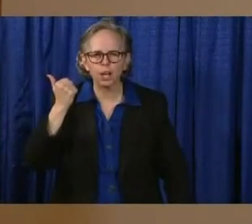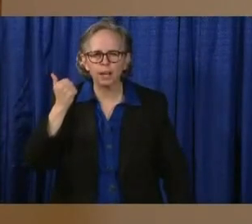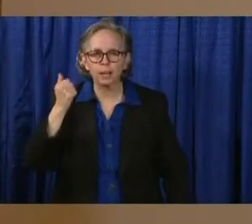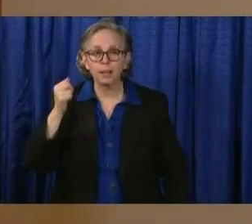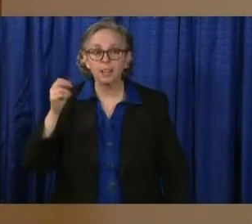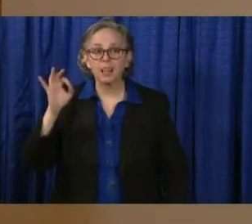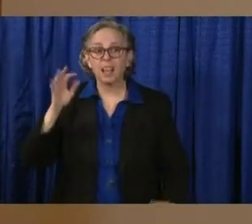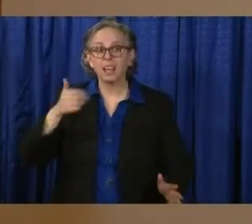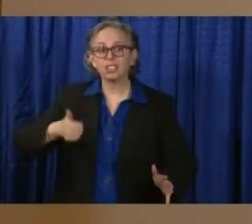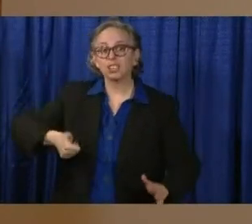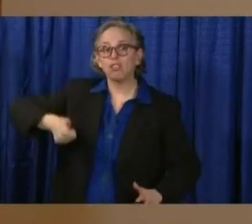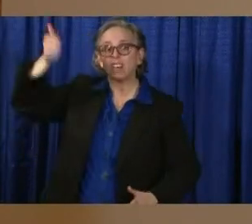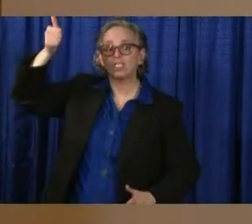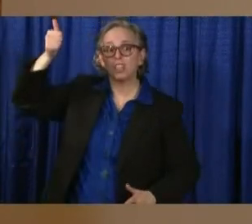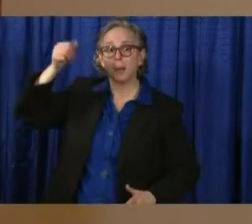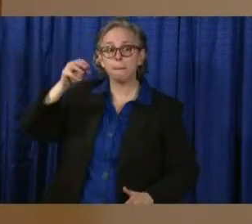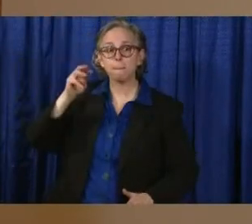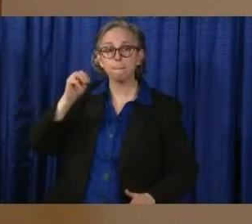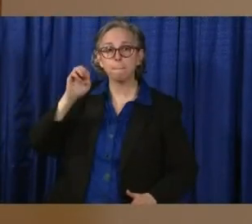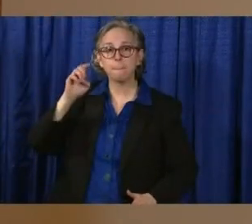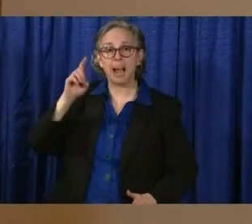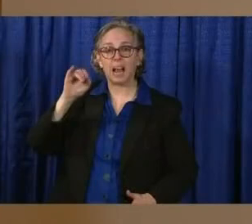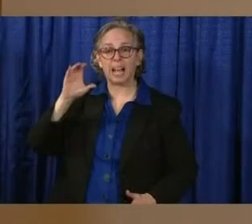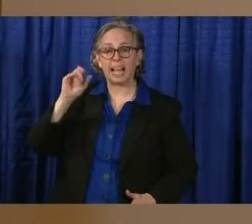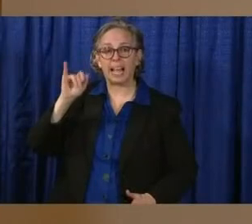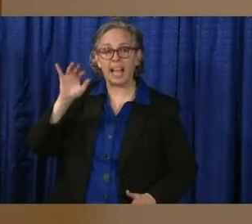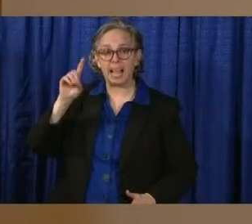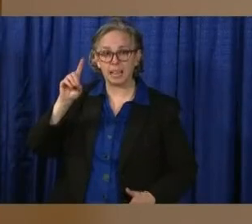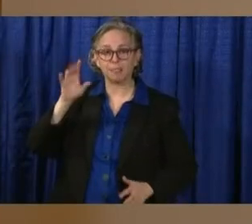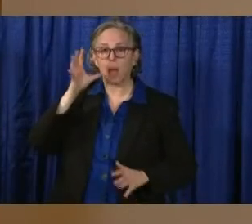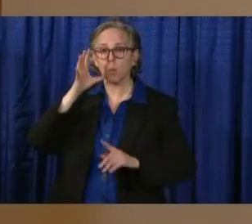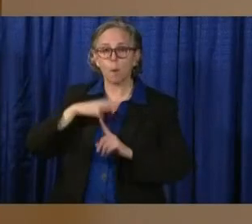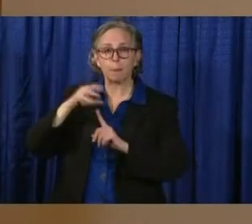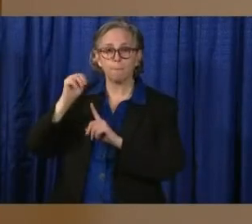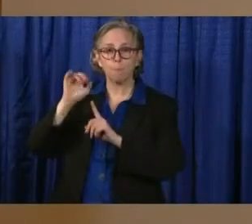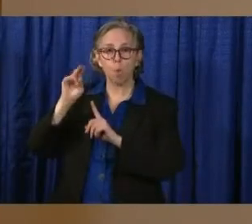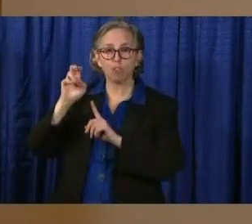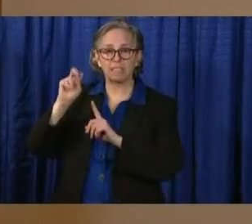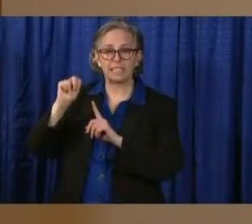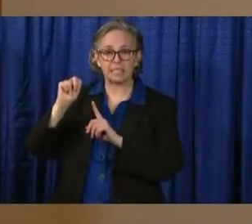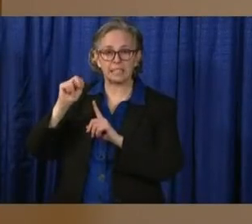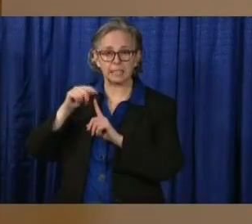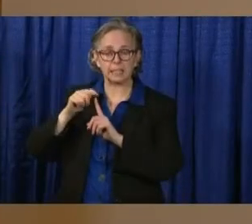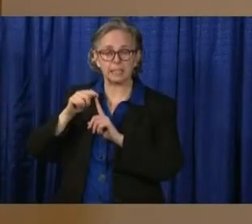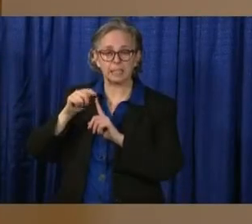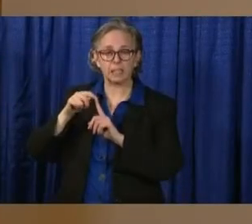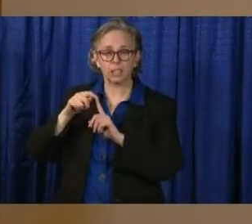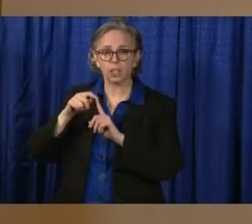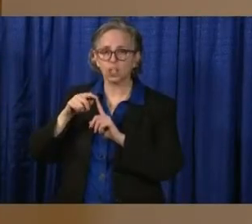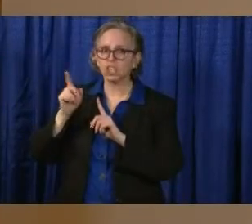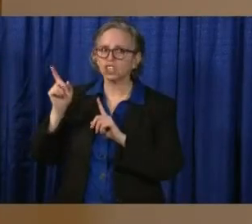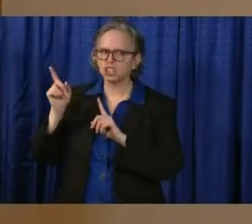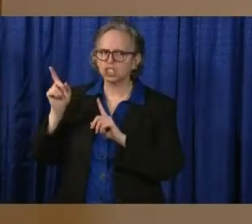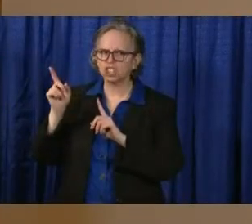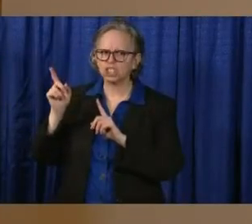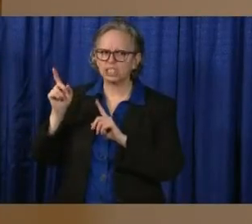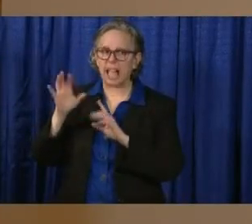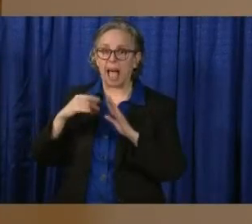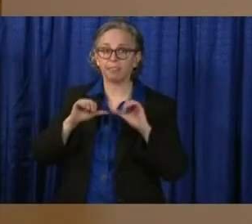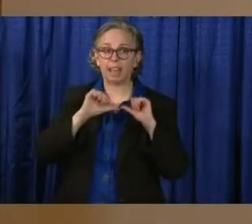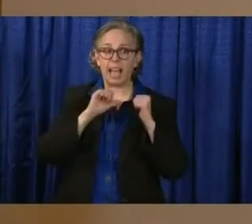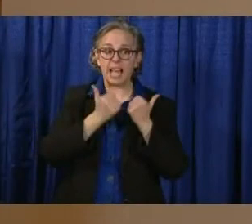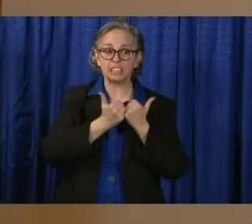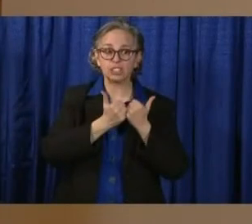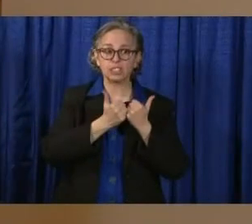team, along with Director Arcelle McElroy, who you know from Aging. And they've been working